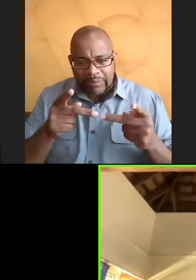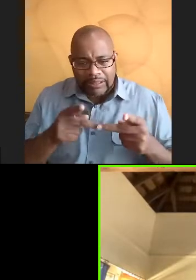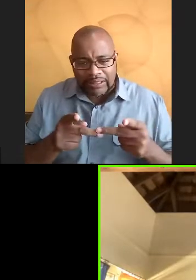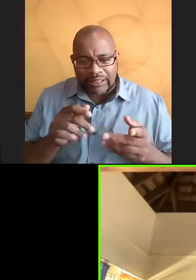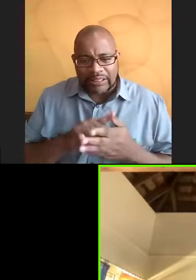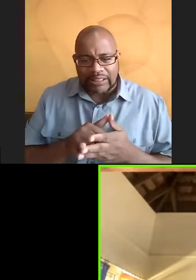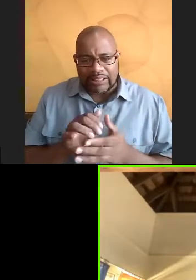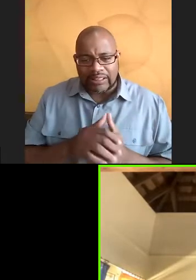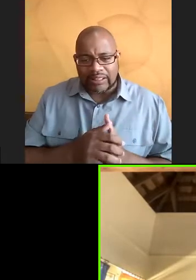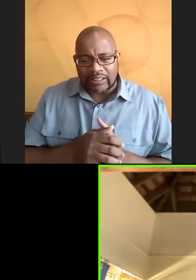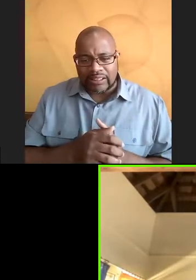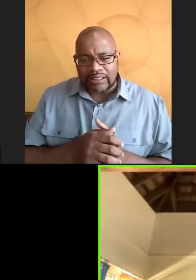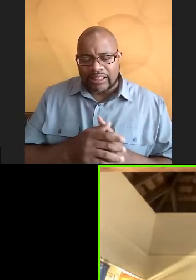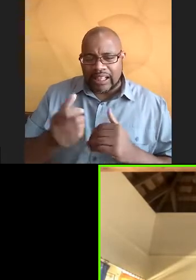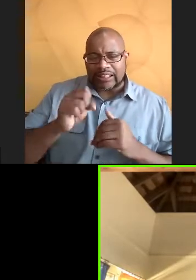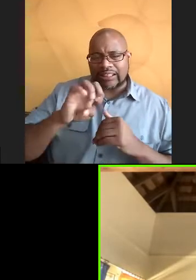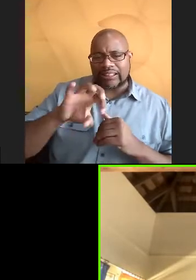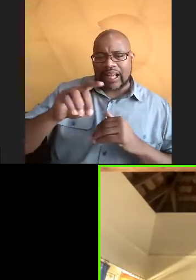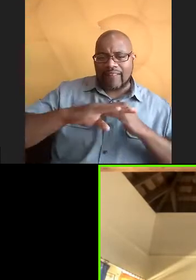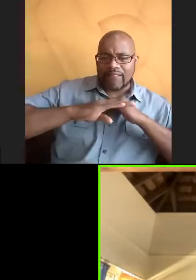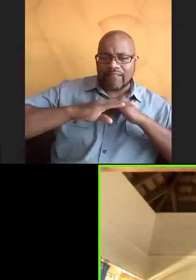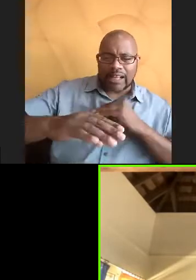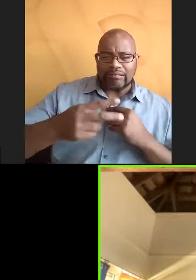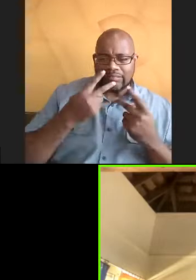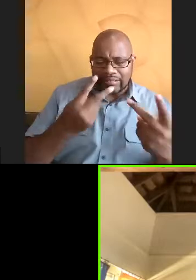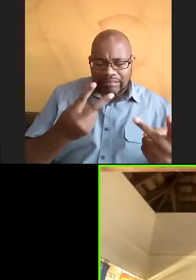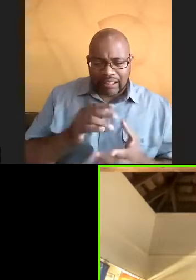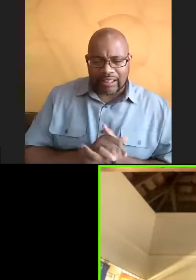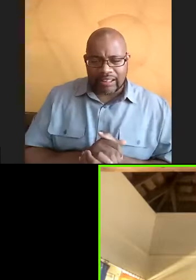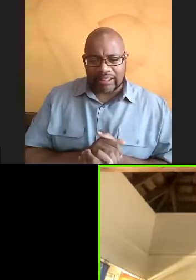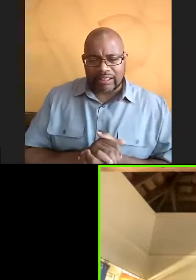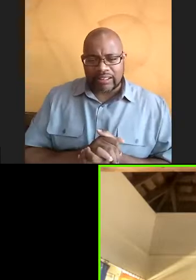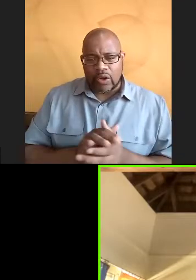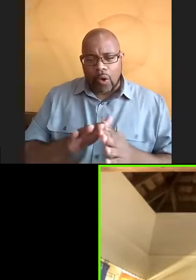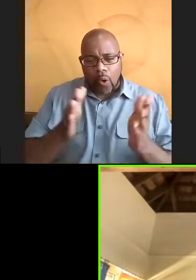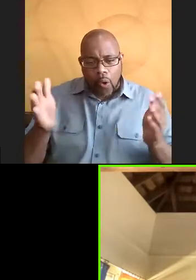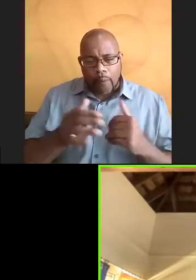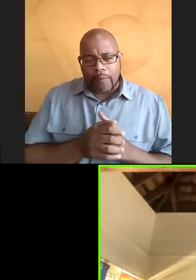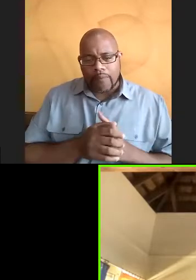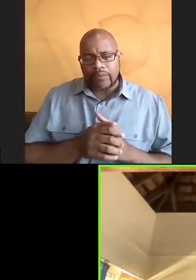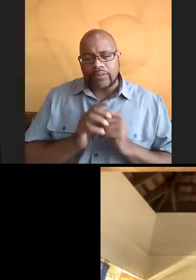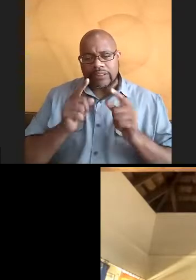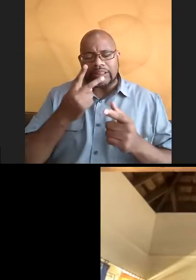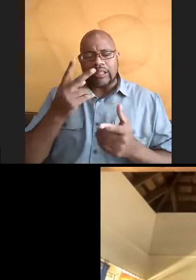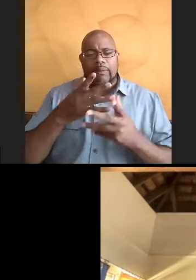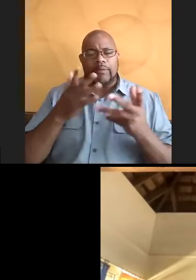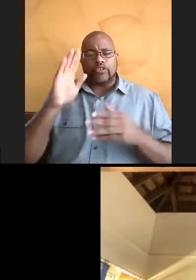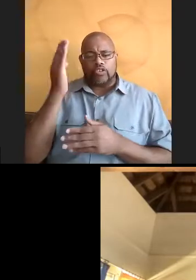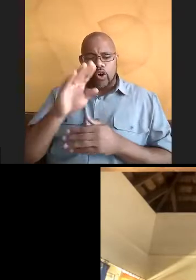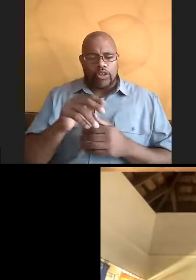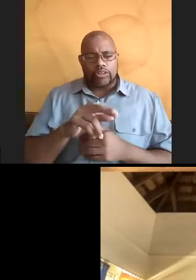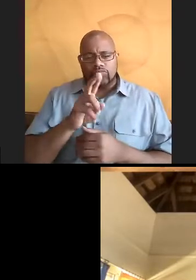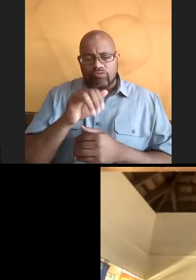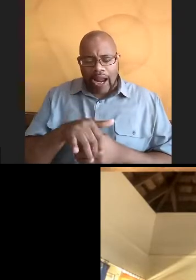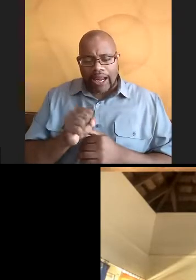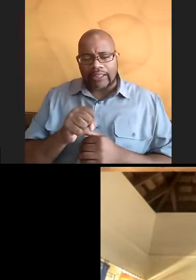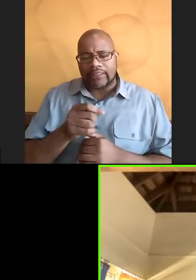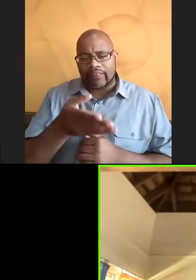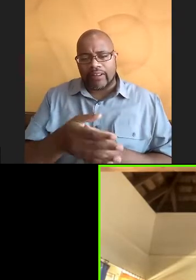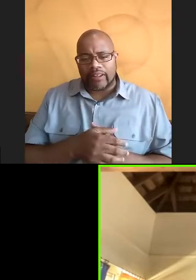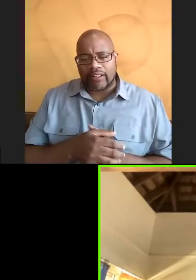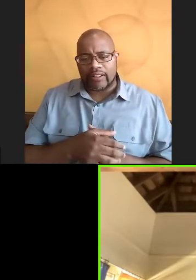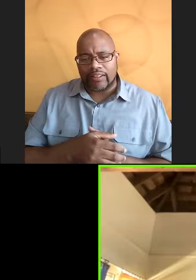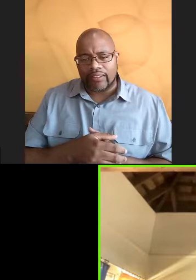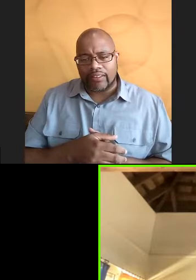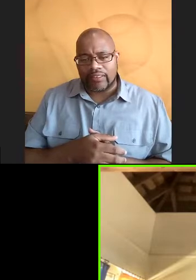stand flat where a bunch of like, you people who come and say like it's open, they all go out there, a bunch of sharks and rays are out there. And